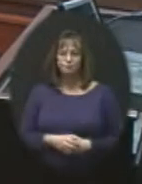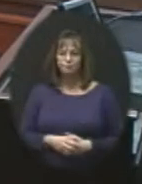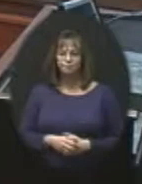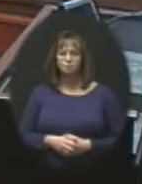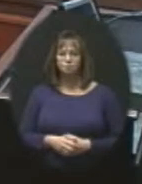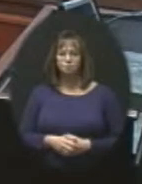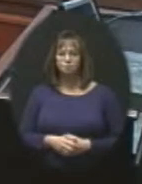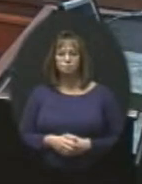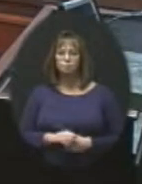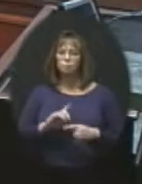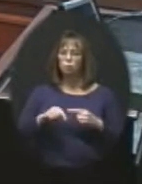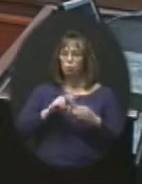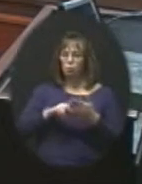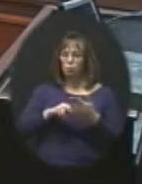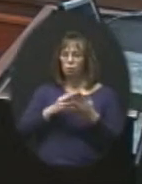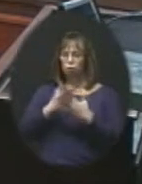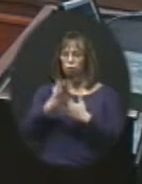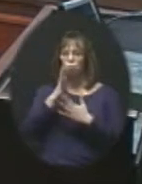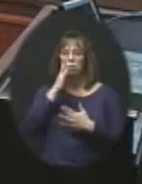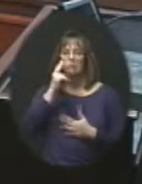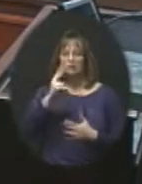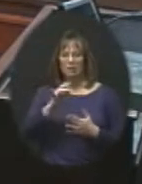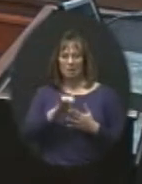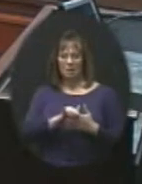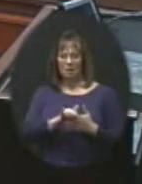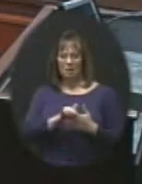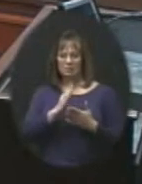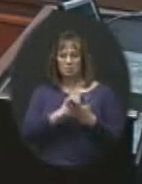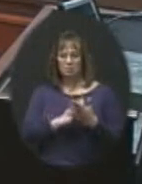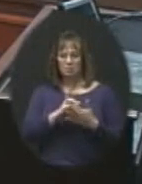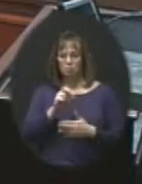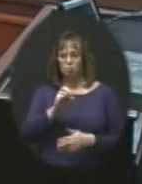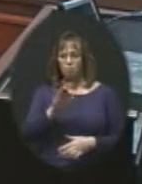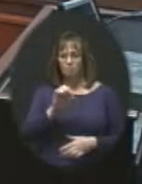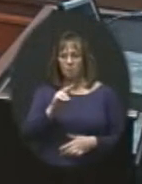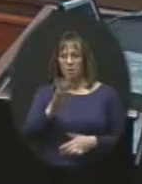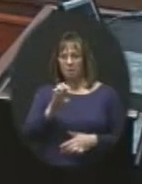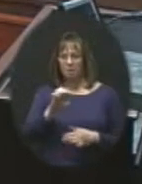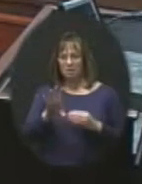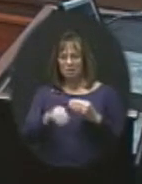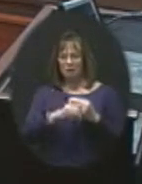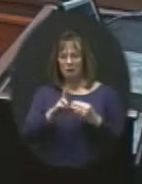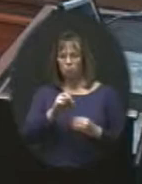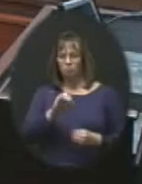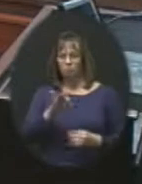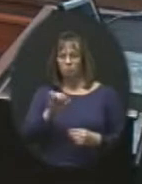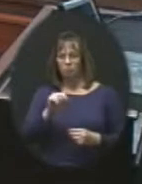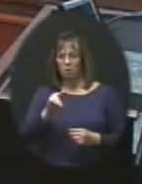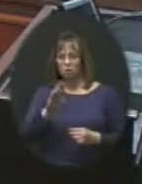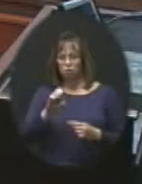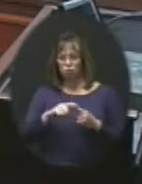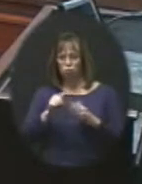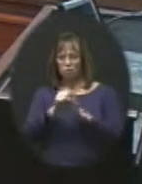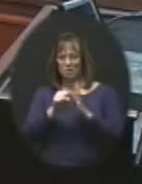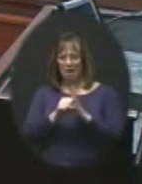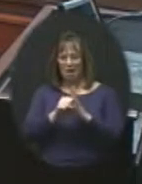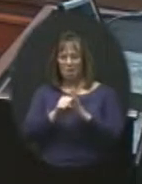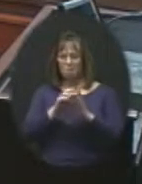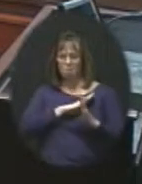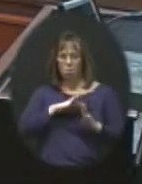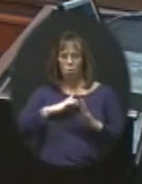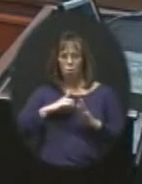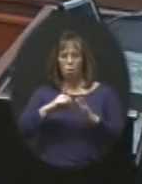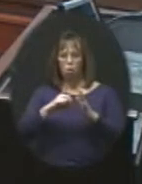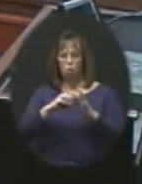As you read through these, you'll see that some of the references is add reference to State Board requests. And again, that speaks to what Amy